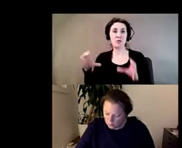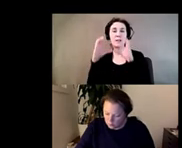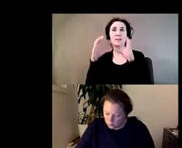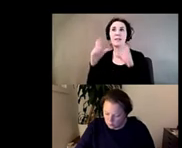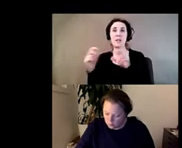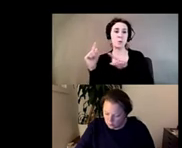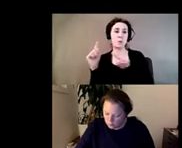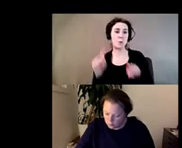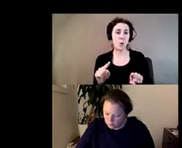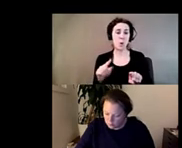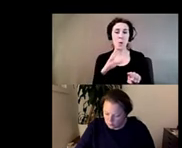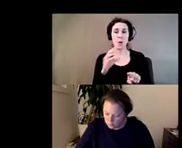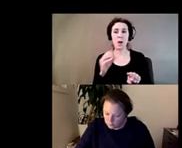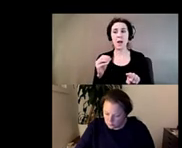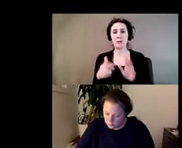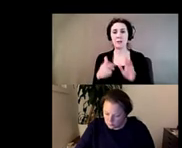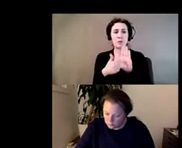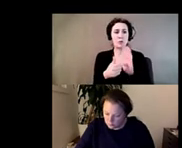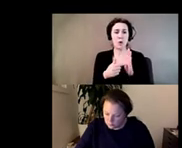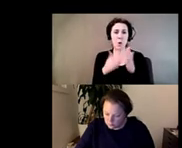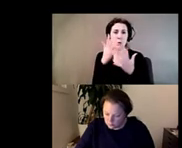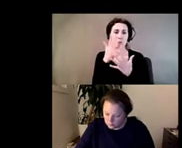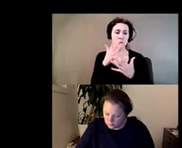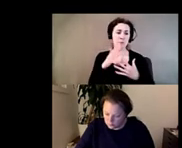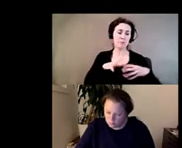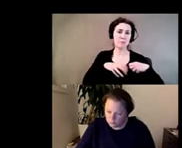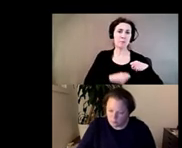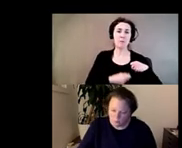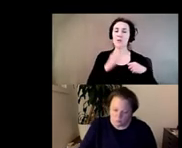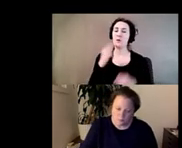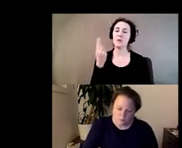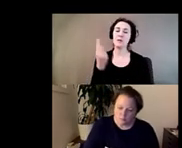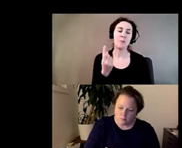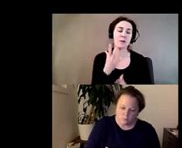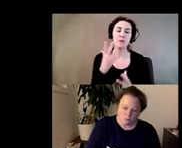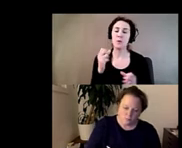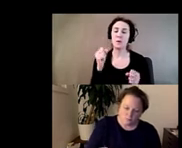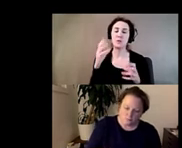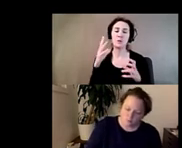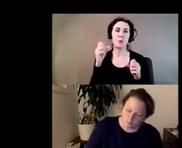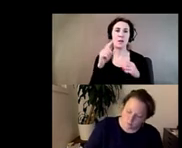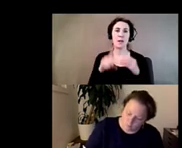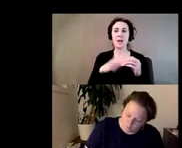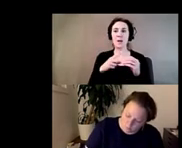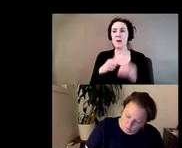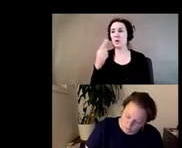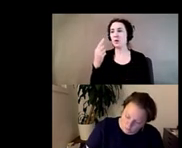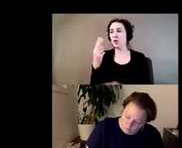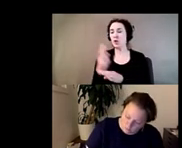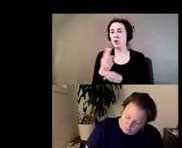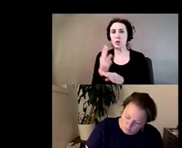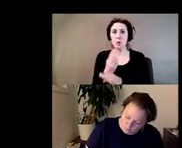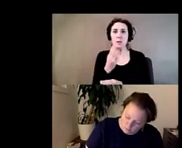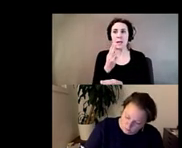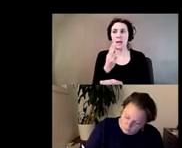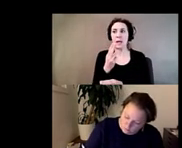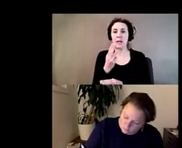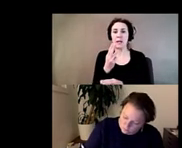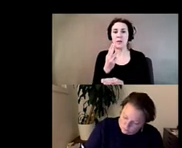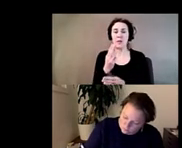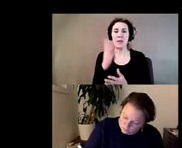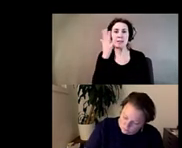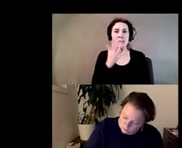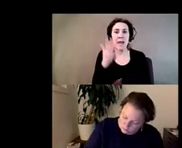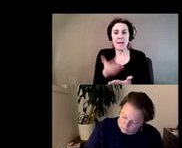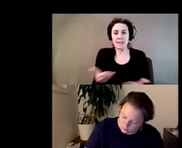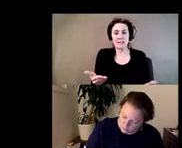of gesture of mourning right and and there is something so extraordinary about taking the aesthetic literally to the seat of power um um